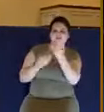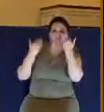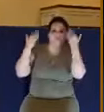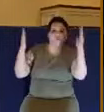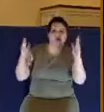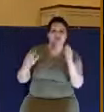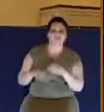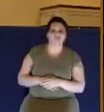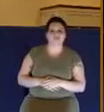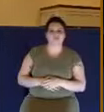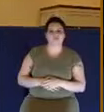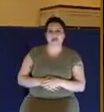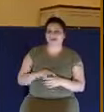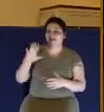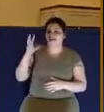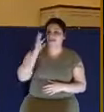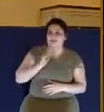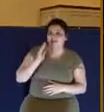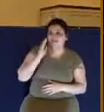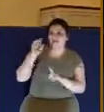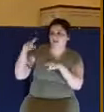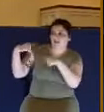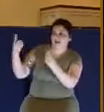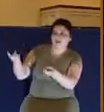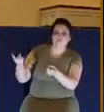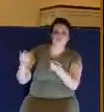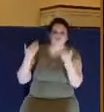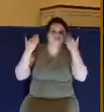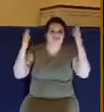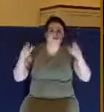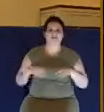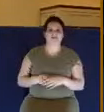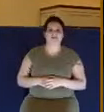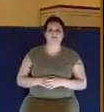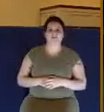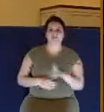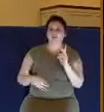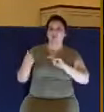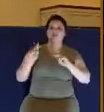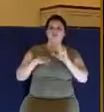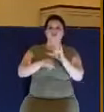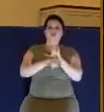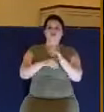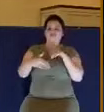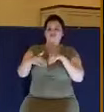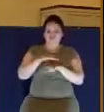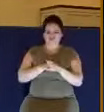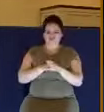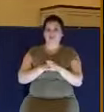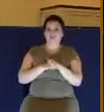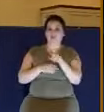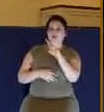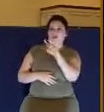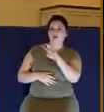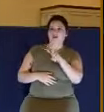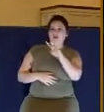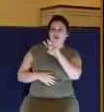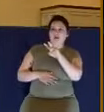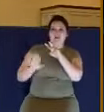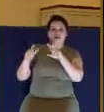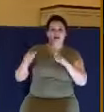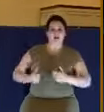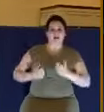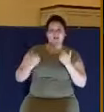through. When people come into this church, we have no idea what they've been through. We have no